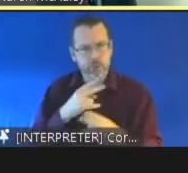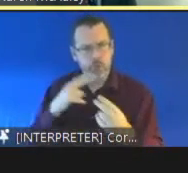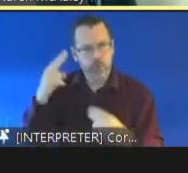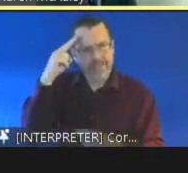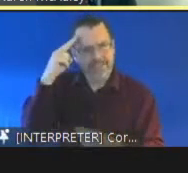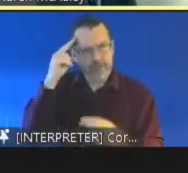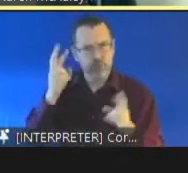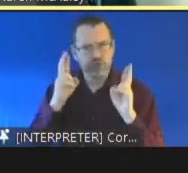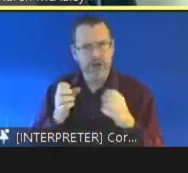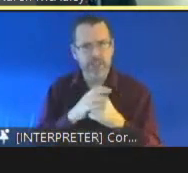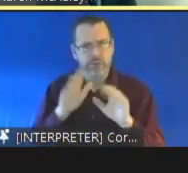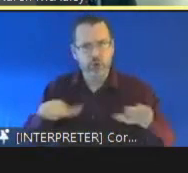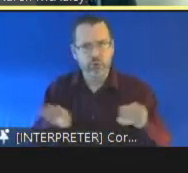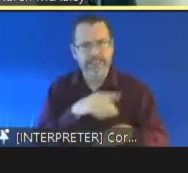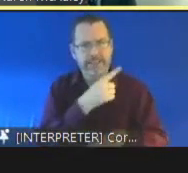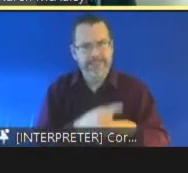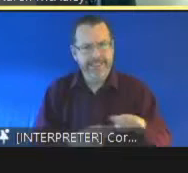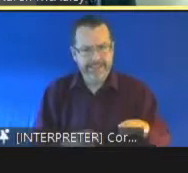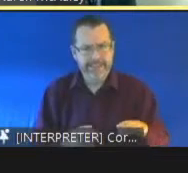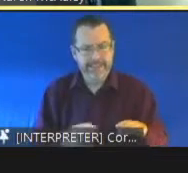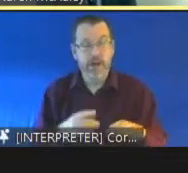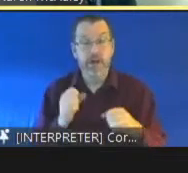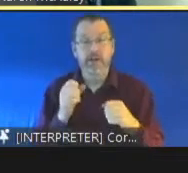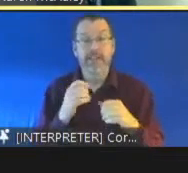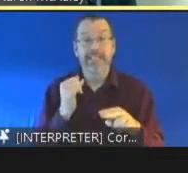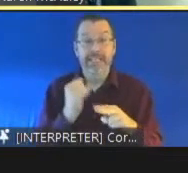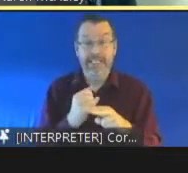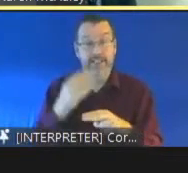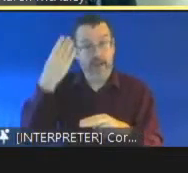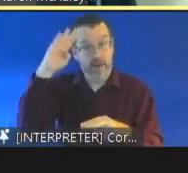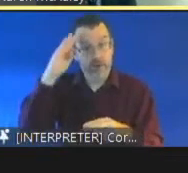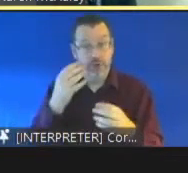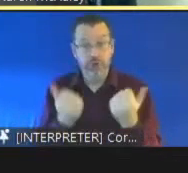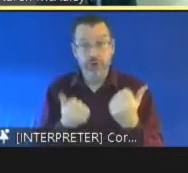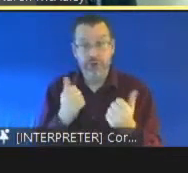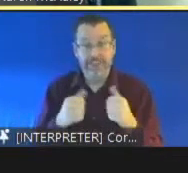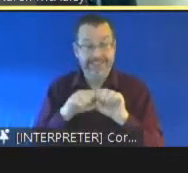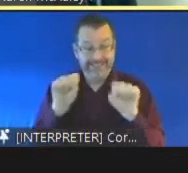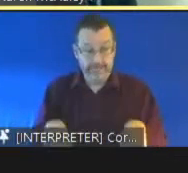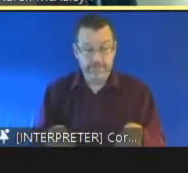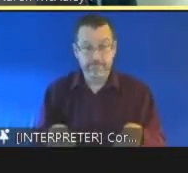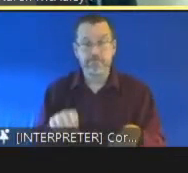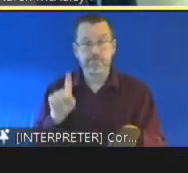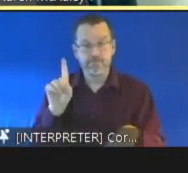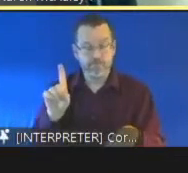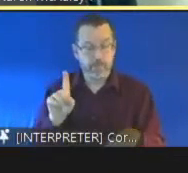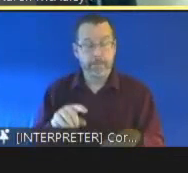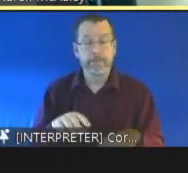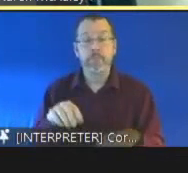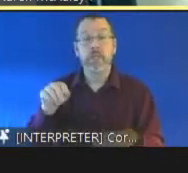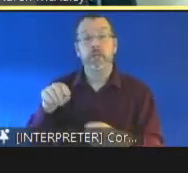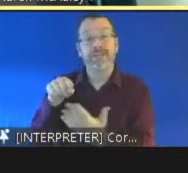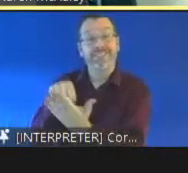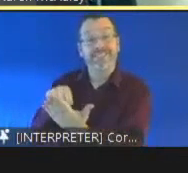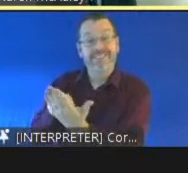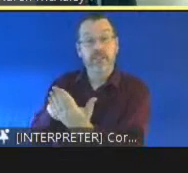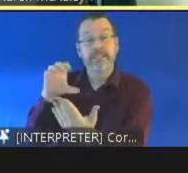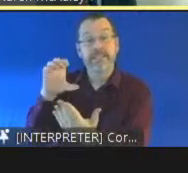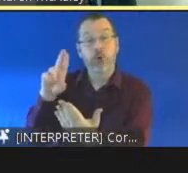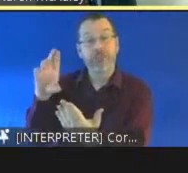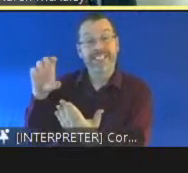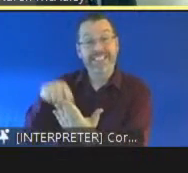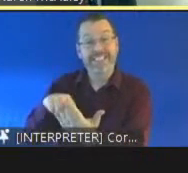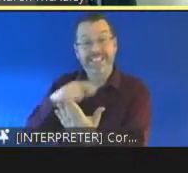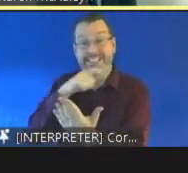children with disabilities in the child justice system. Firstly and fundamentally the UN CRC tells us that children are subjects of